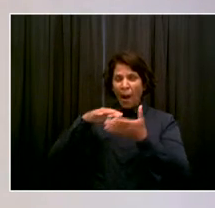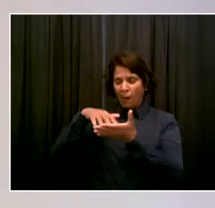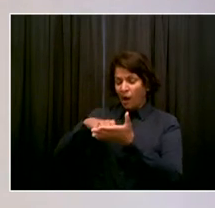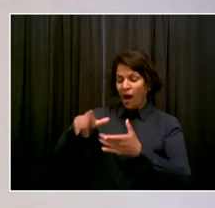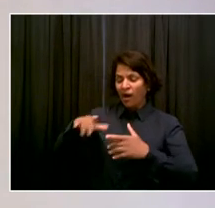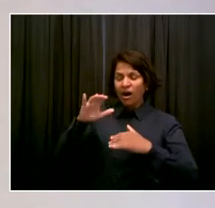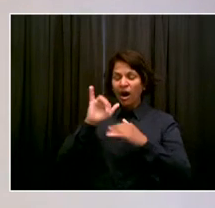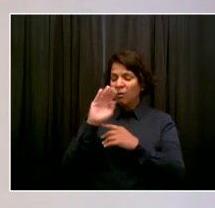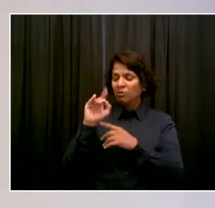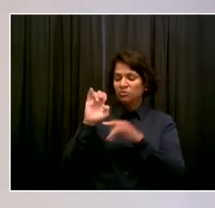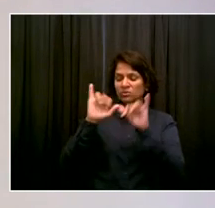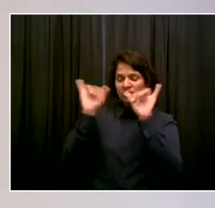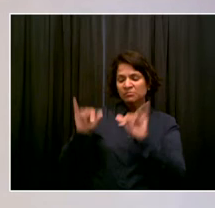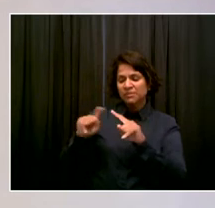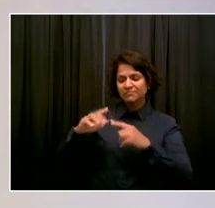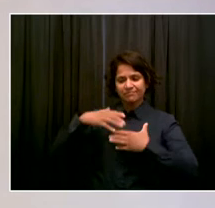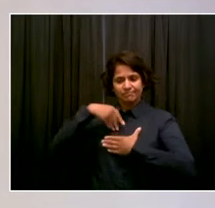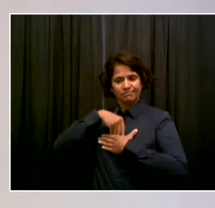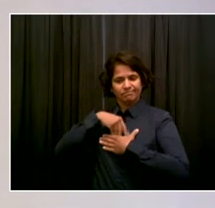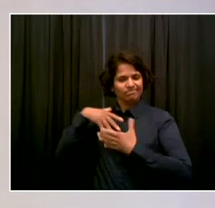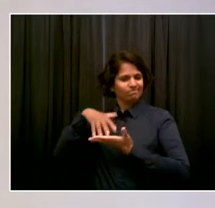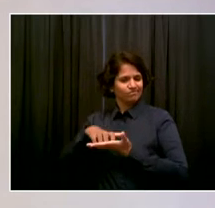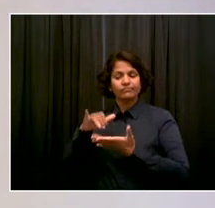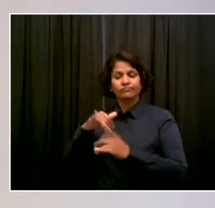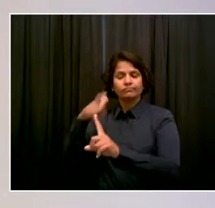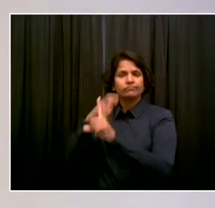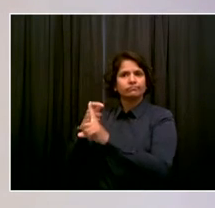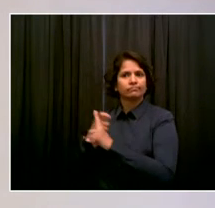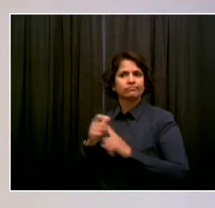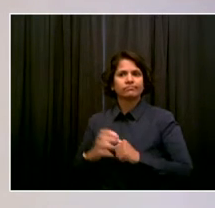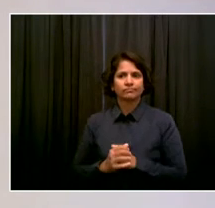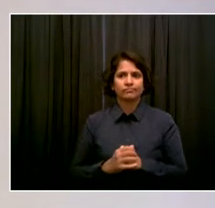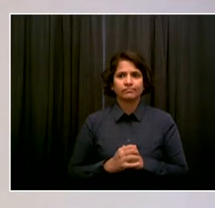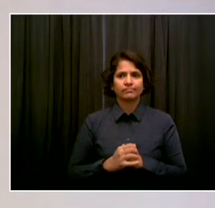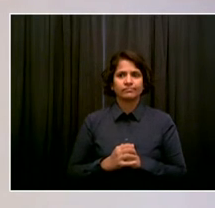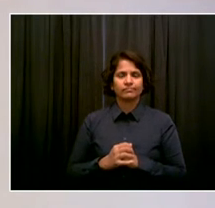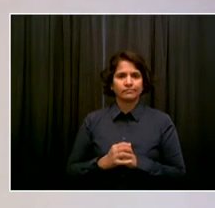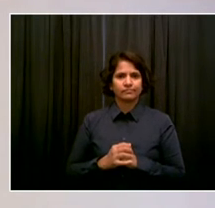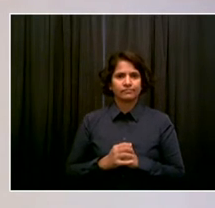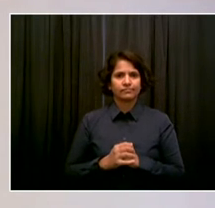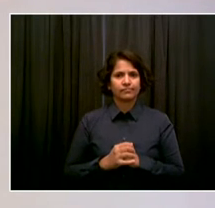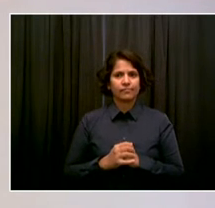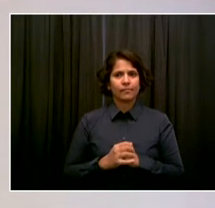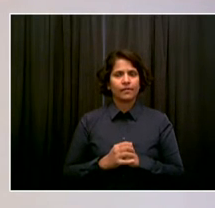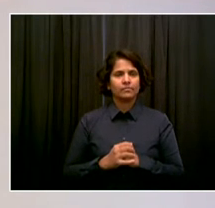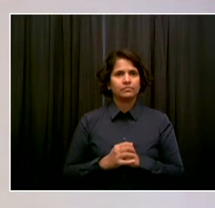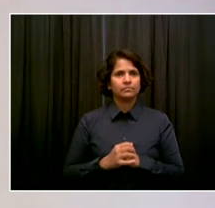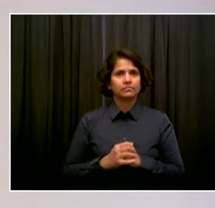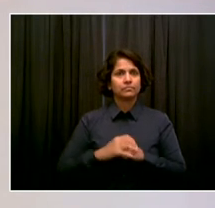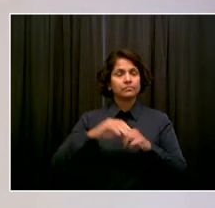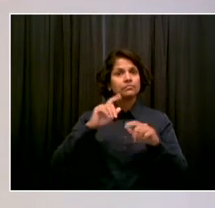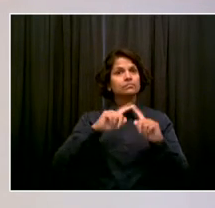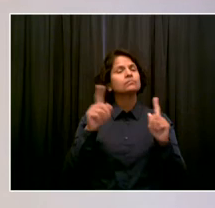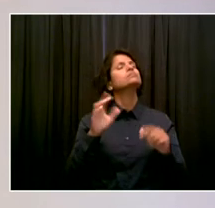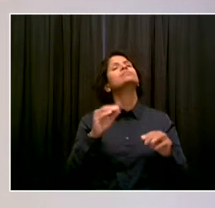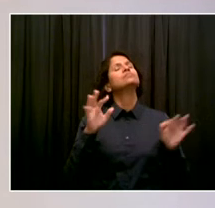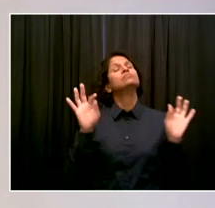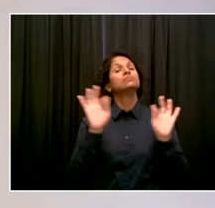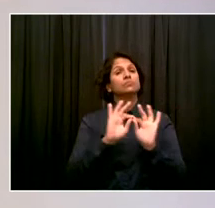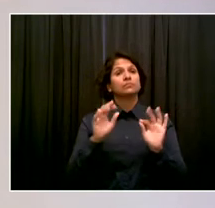But this is an area where we need to ensure that we follow the science as well as the